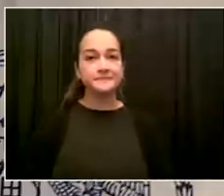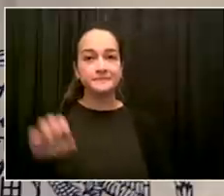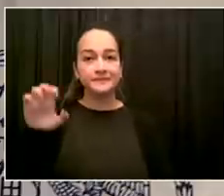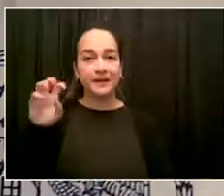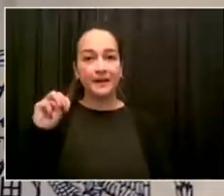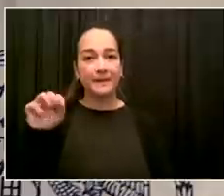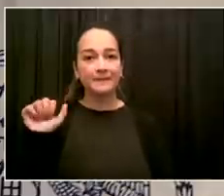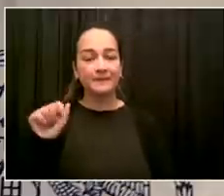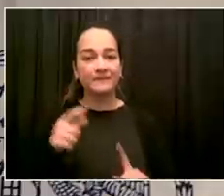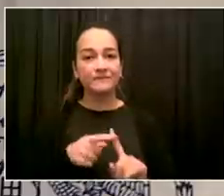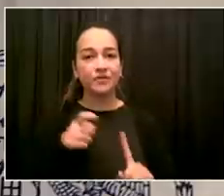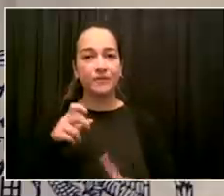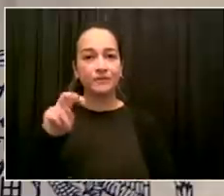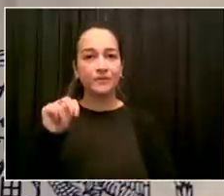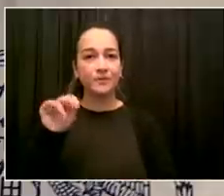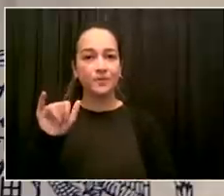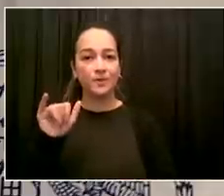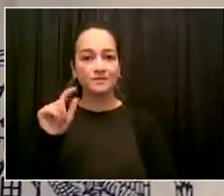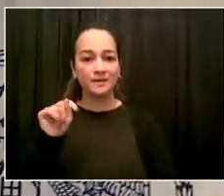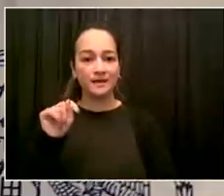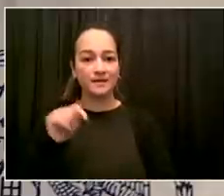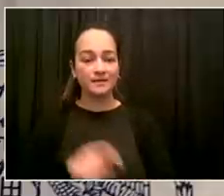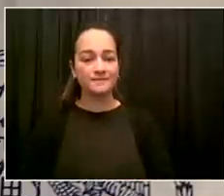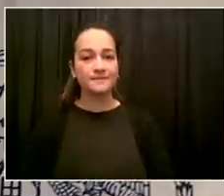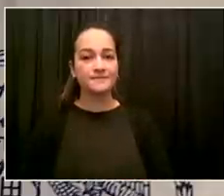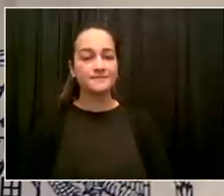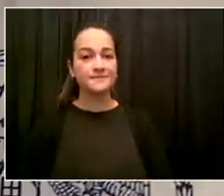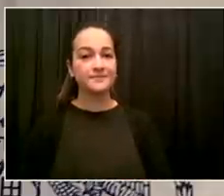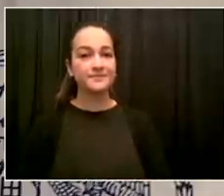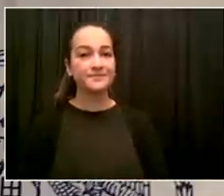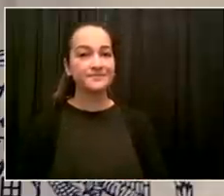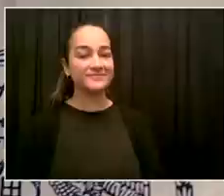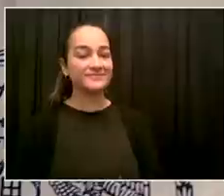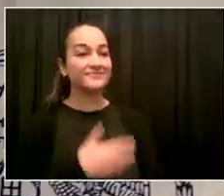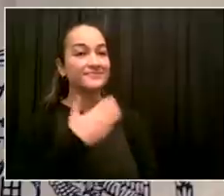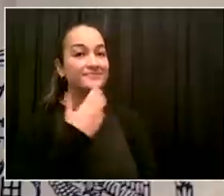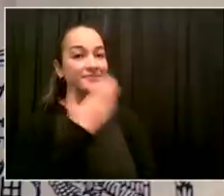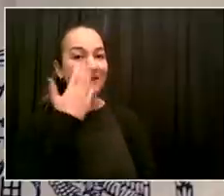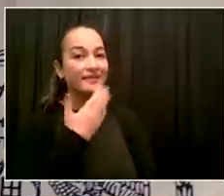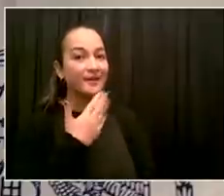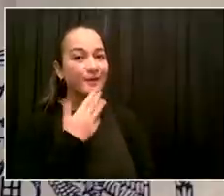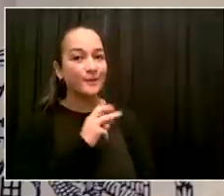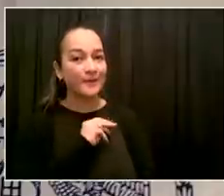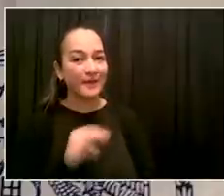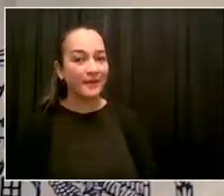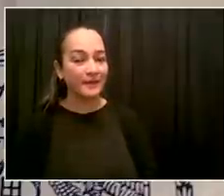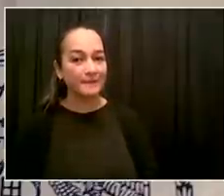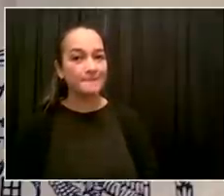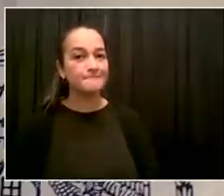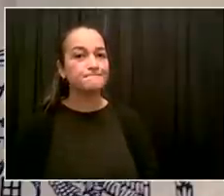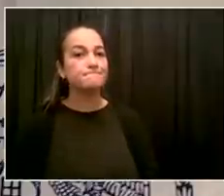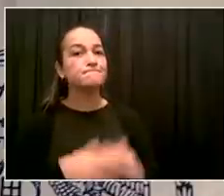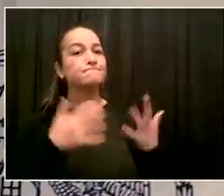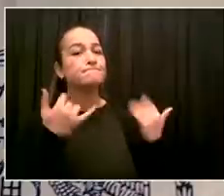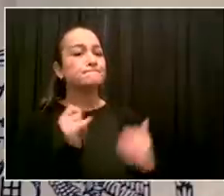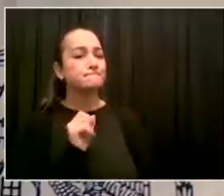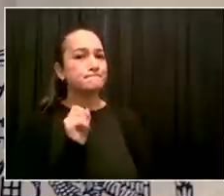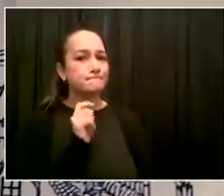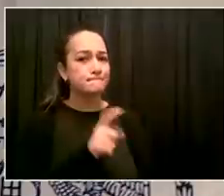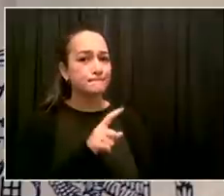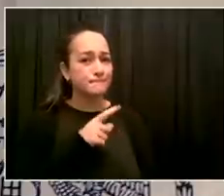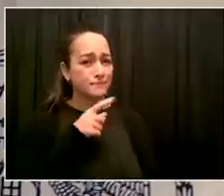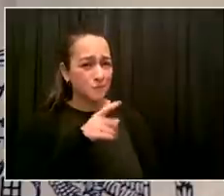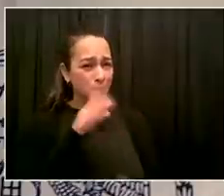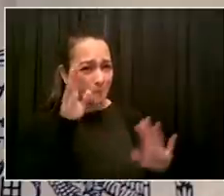Good morning, Mayor. I was curious, are you concerned about shortages at private hospitals in light of this new